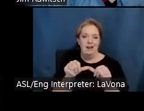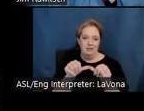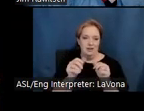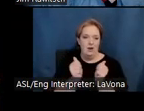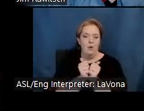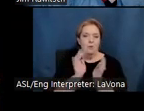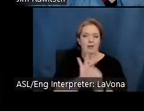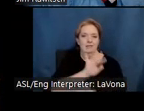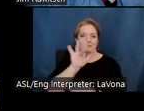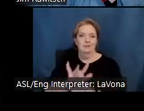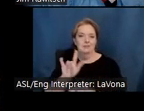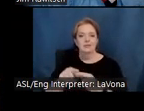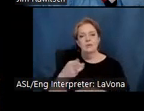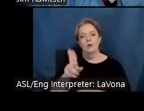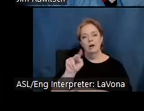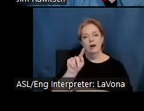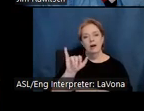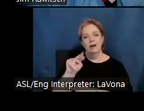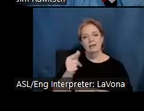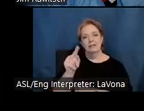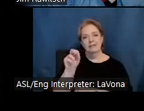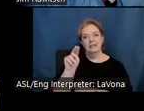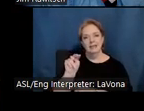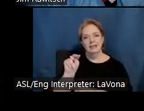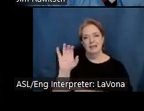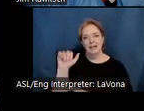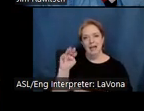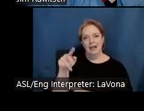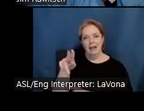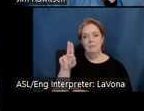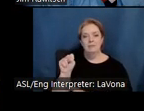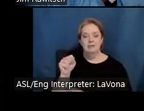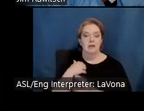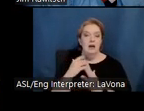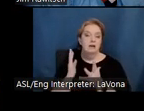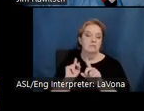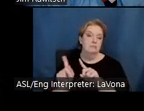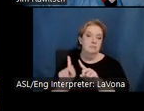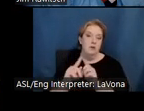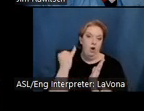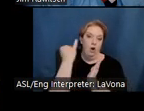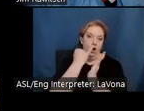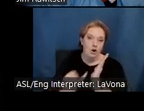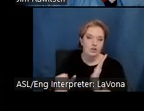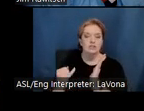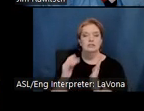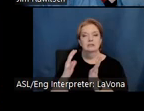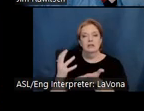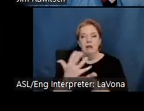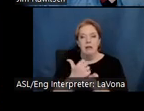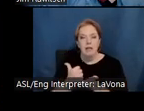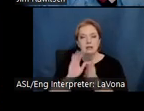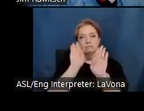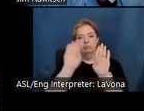Huntington campus, which includes extensive art collections, seemingly endless gardens, and one of the most